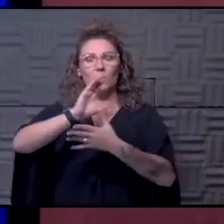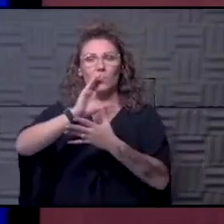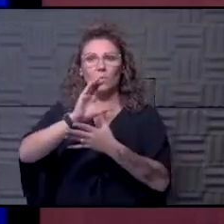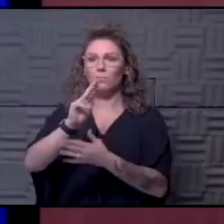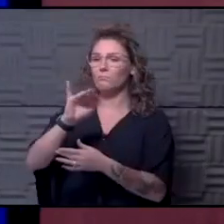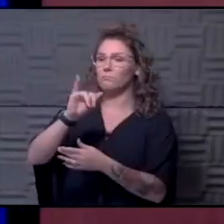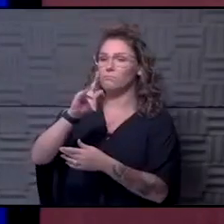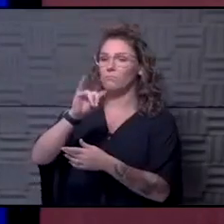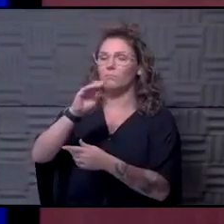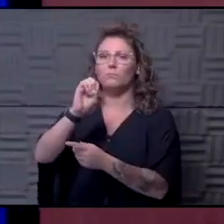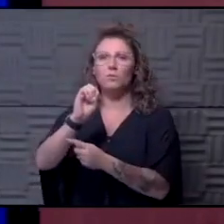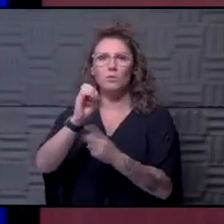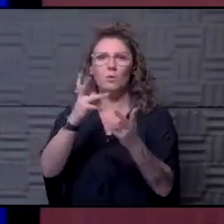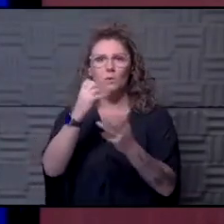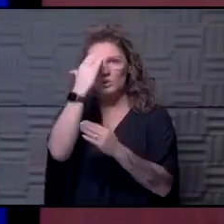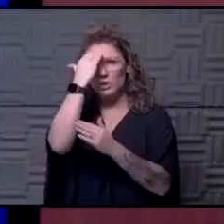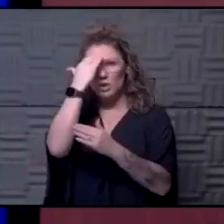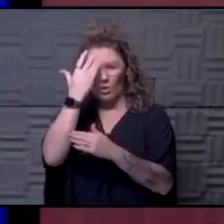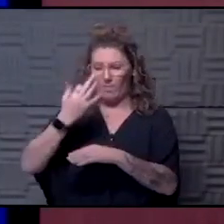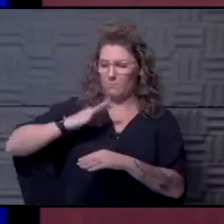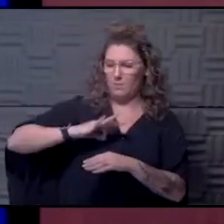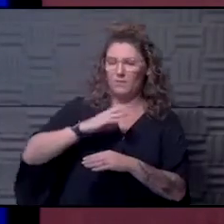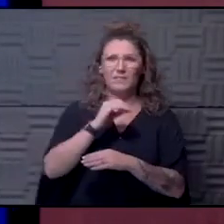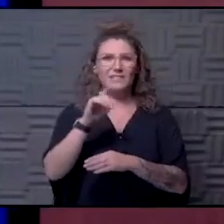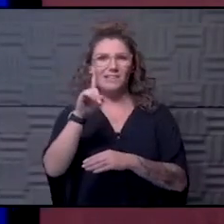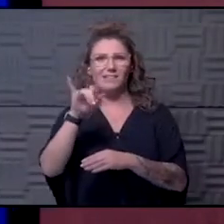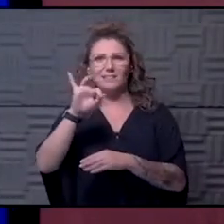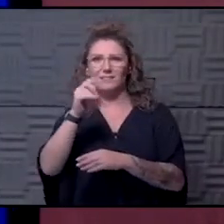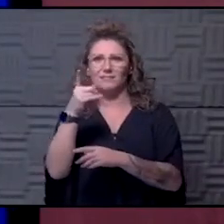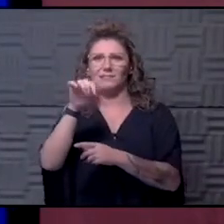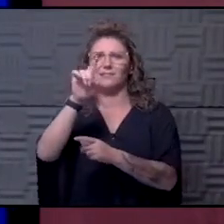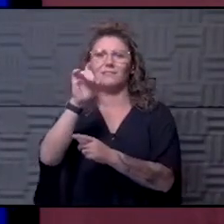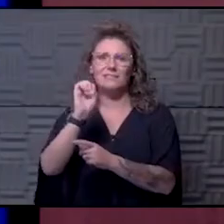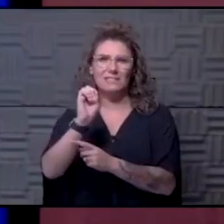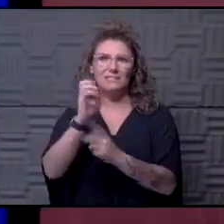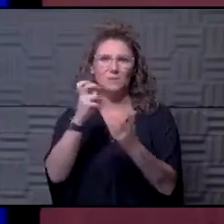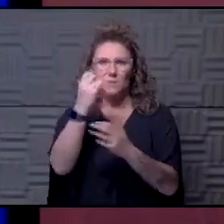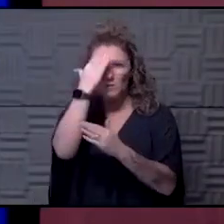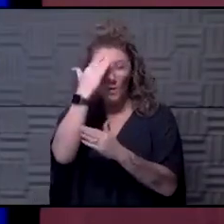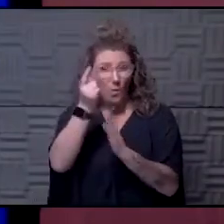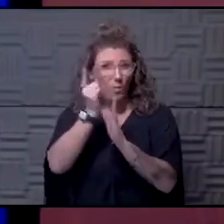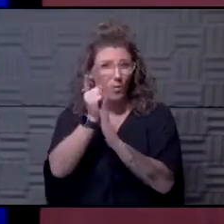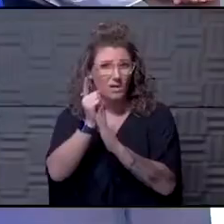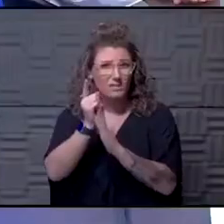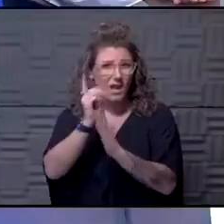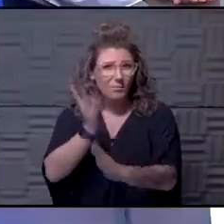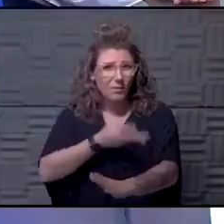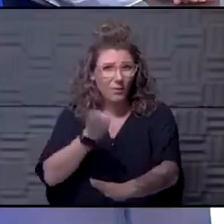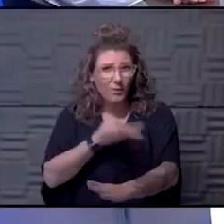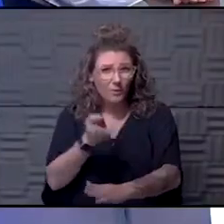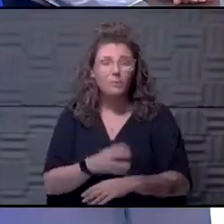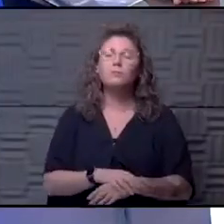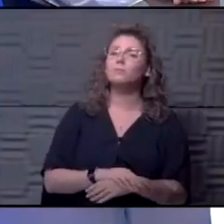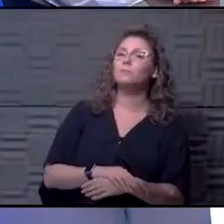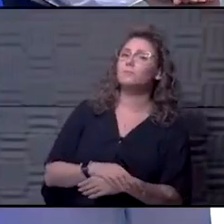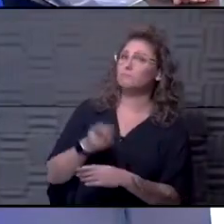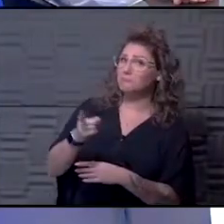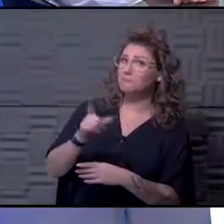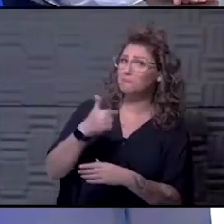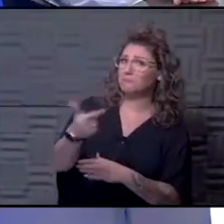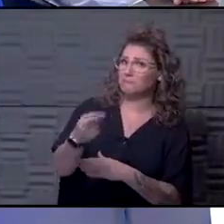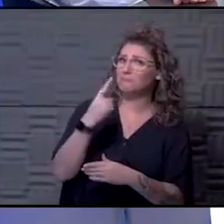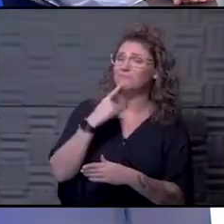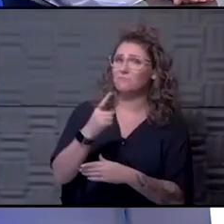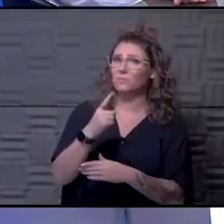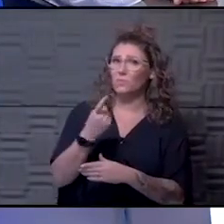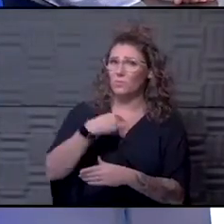wants to know, what are the benefits of this? Dixie wants to know, is it a one-time infusion? All right. Hawk, I think this is up your alley. Yeah. We've used quite